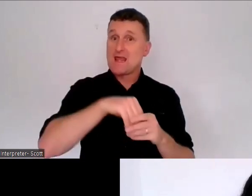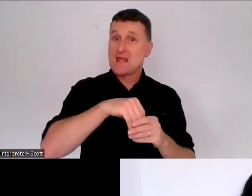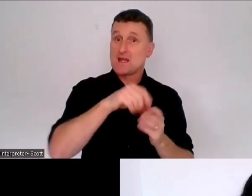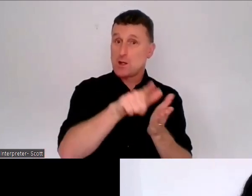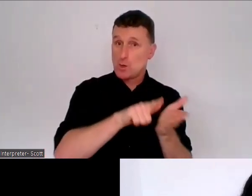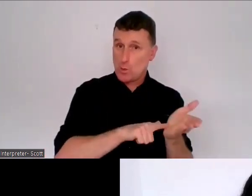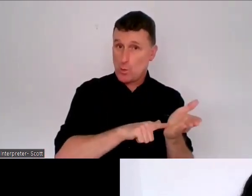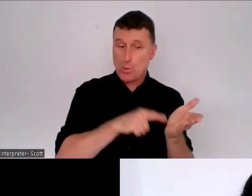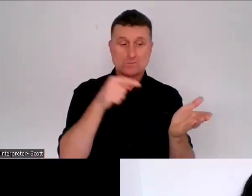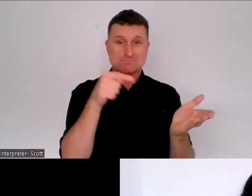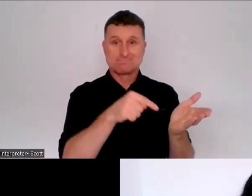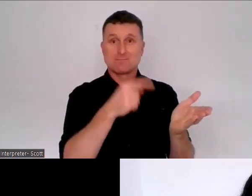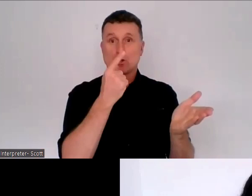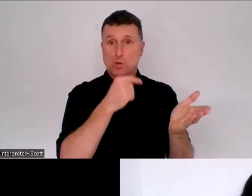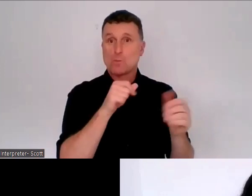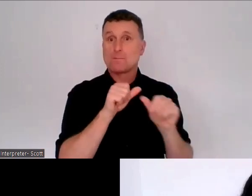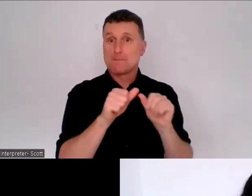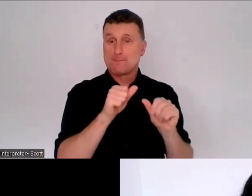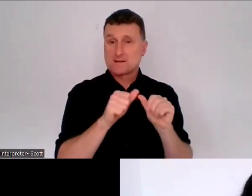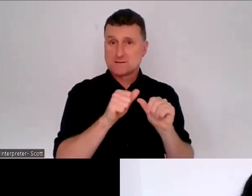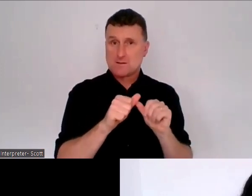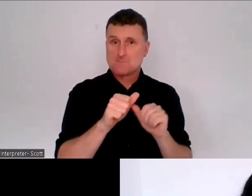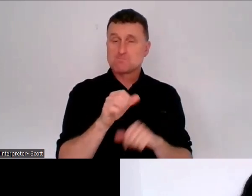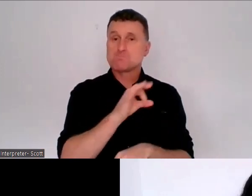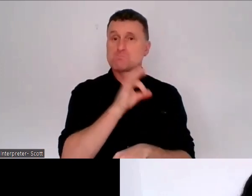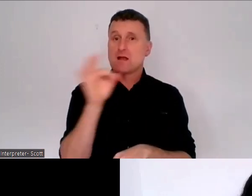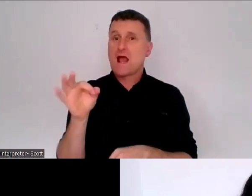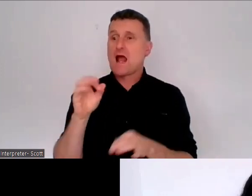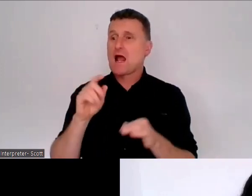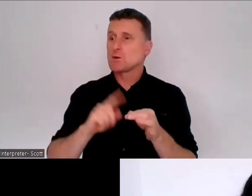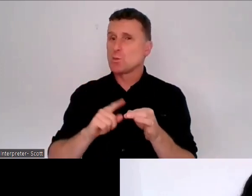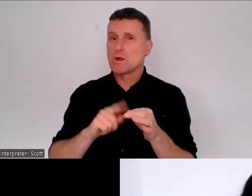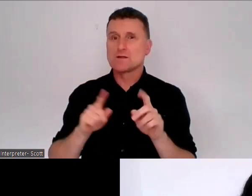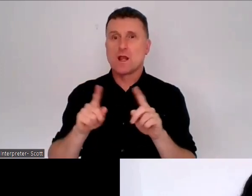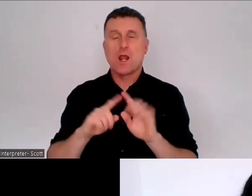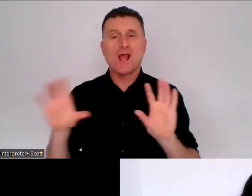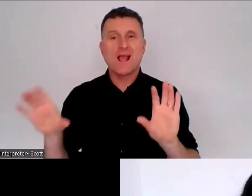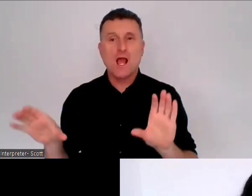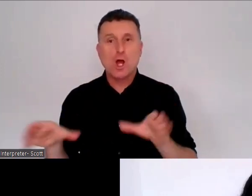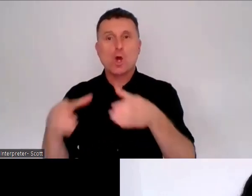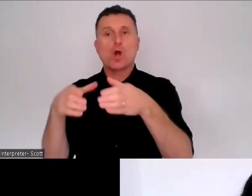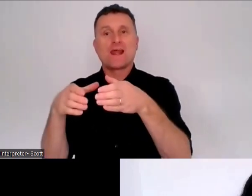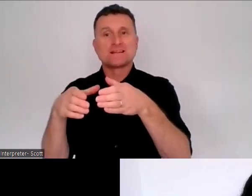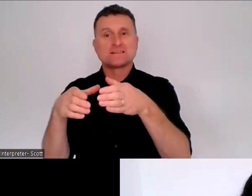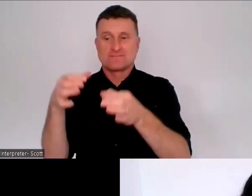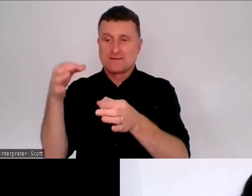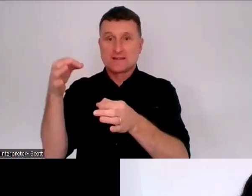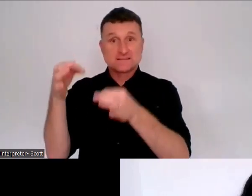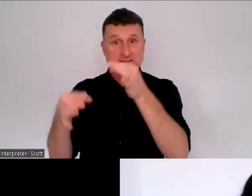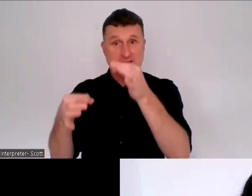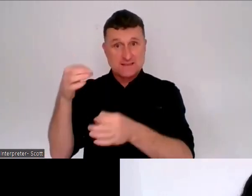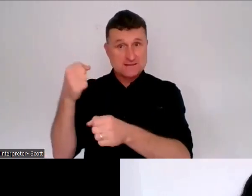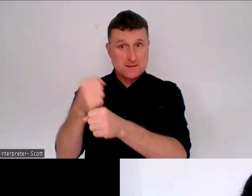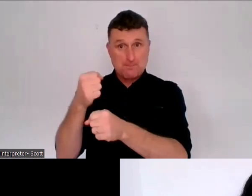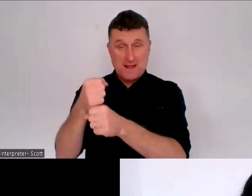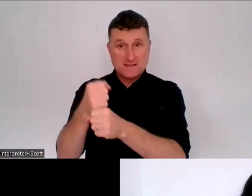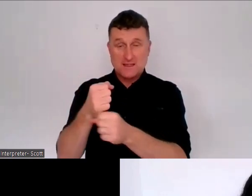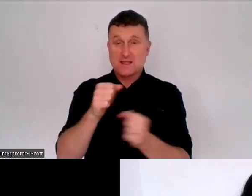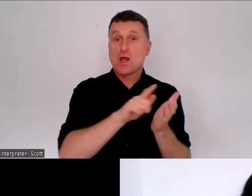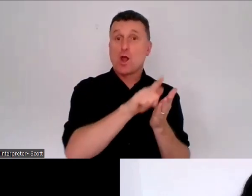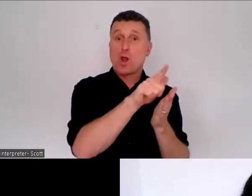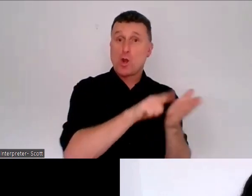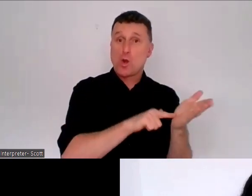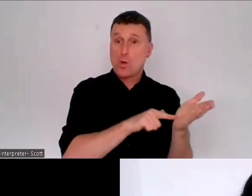about those things like collective decision making. The law doesn't currently